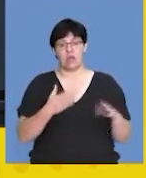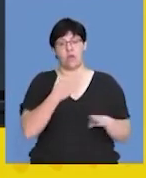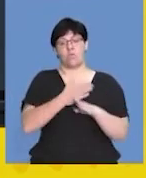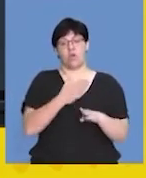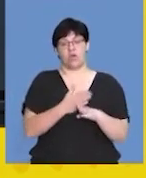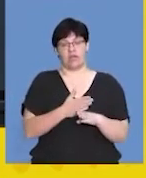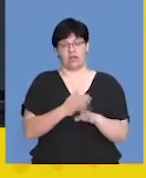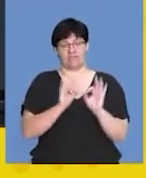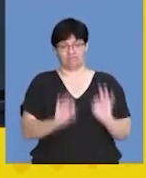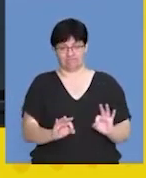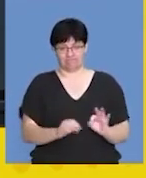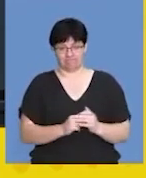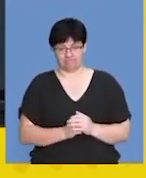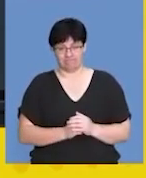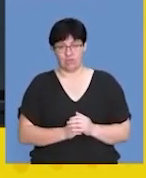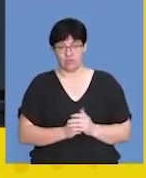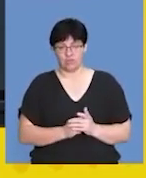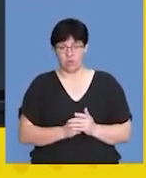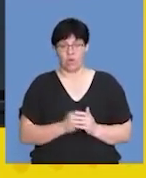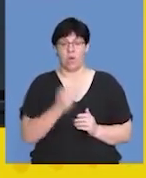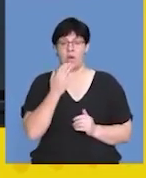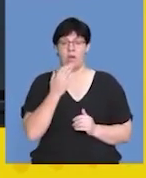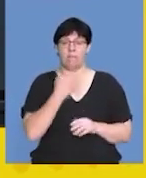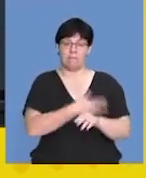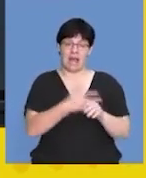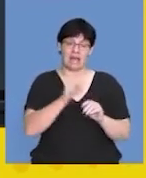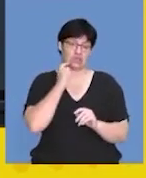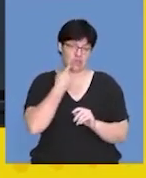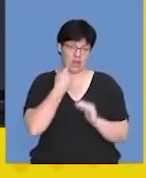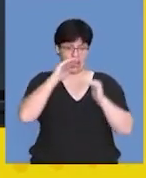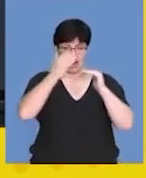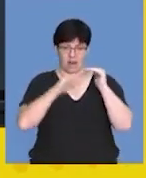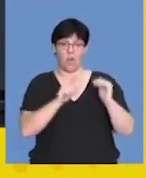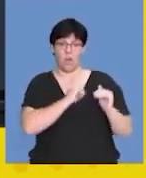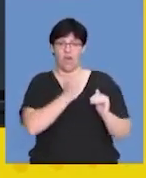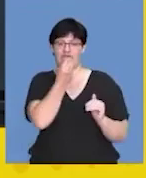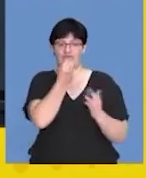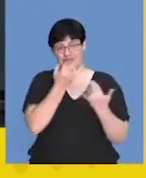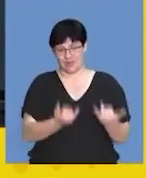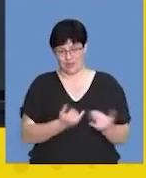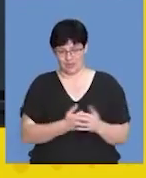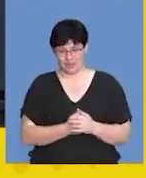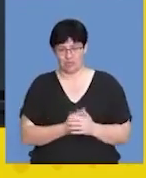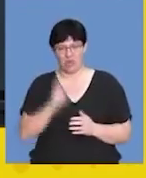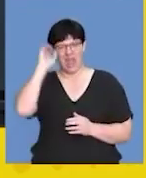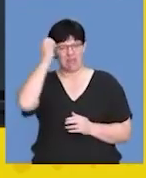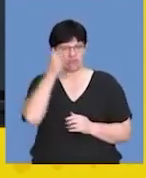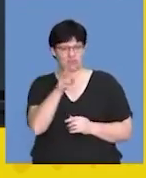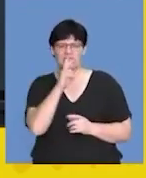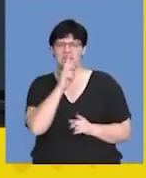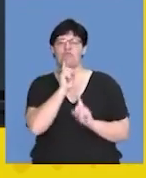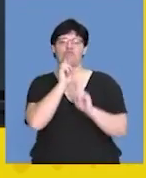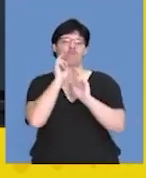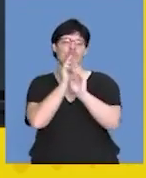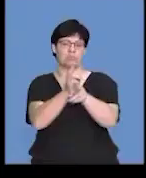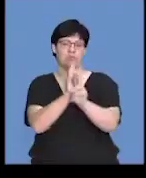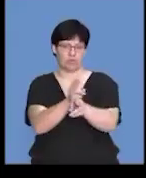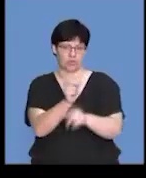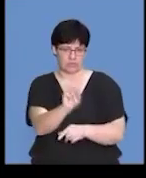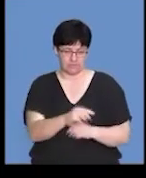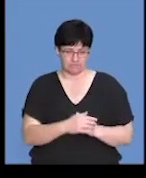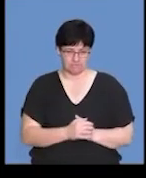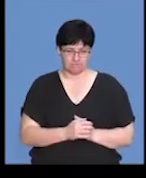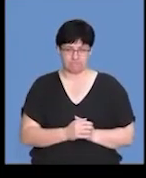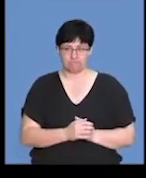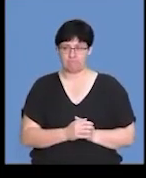function, or doing its function in terms of bringing the blood sugar levels down after consuming a meal. So interestingly, let's look at the responses that you guys have